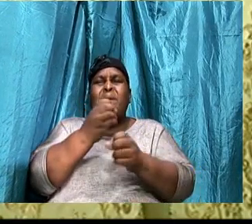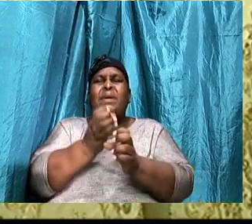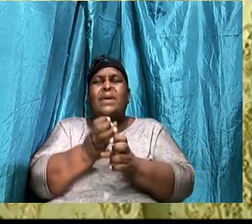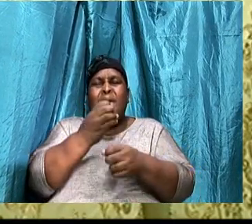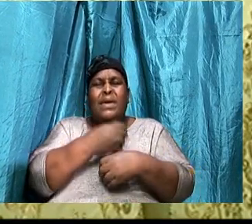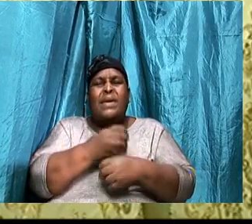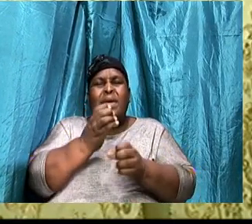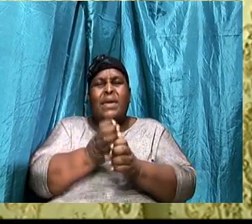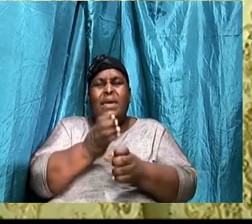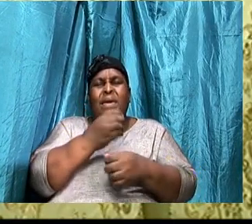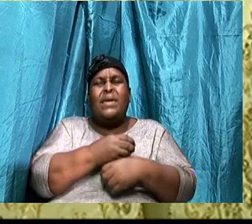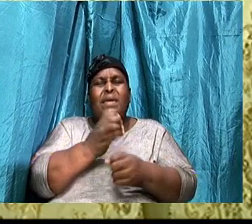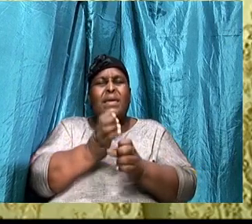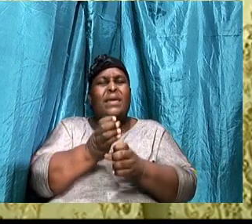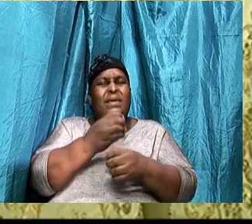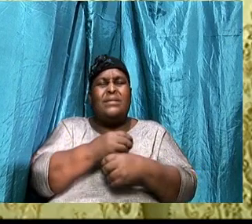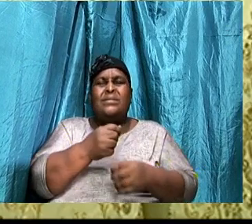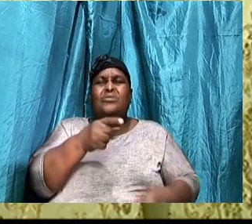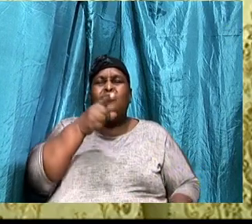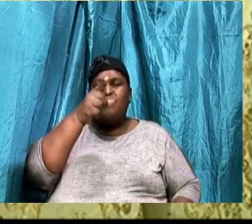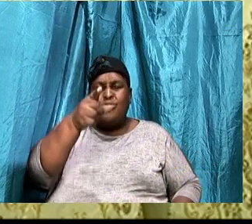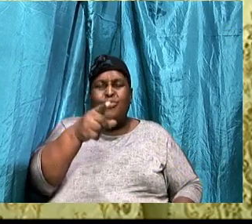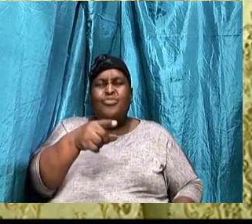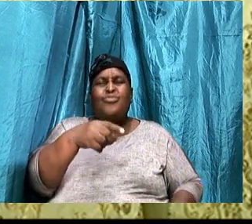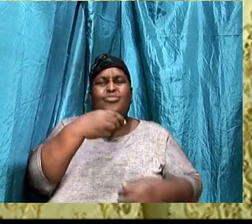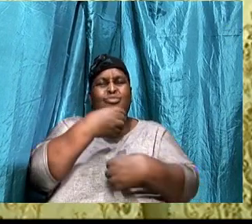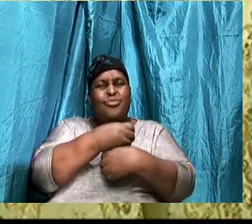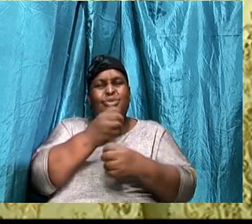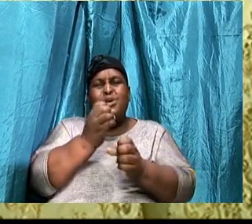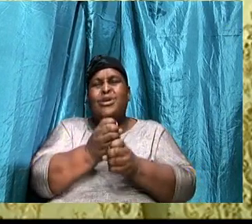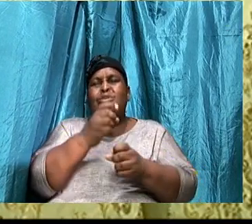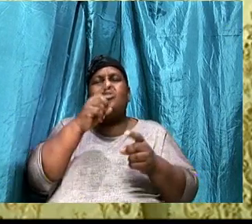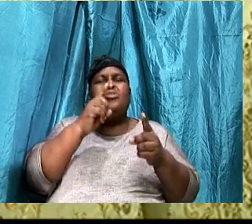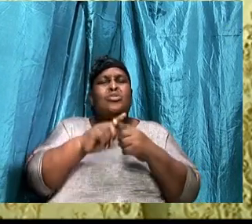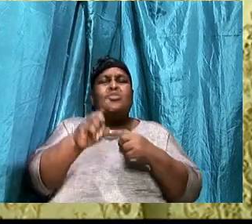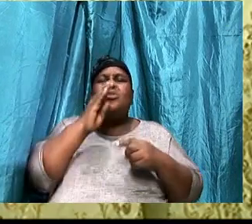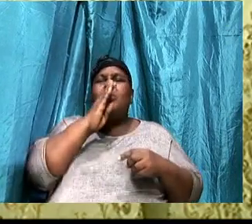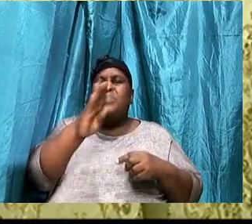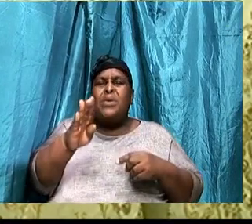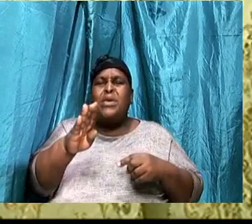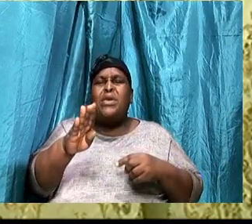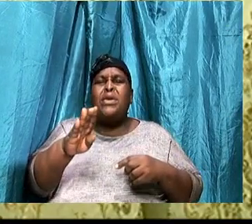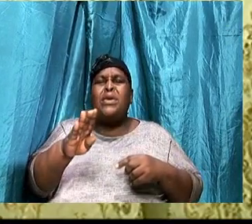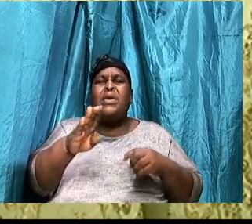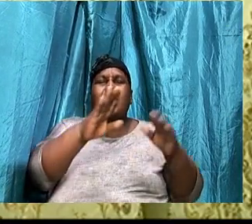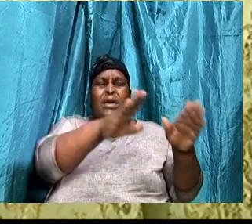5, He said that, were predestinated, To be adopted,